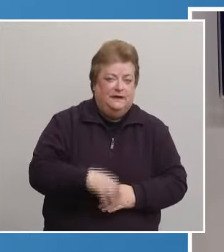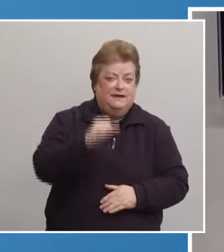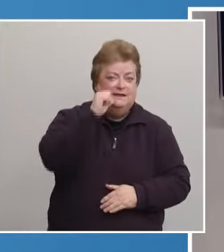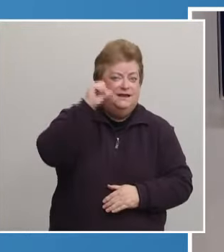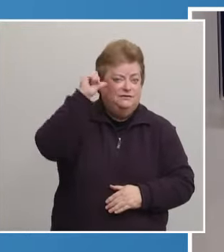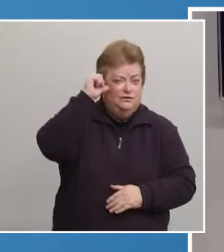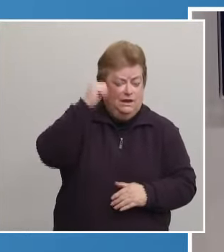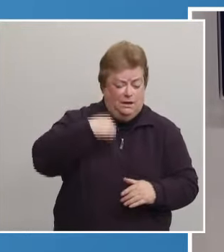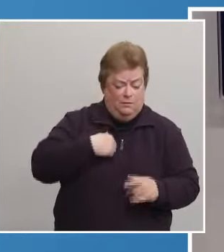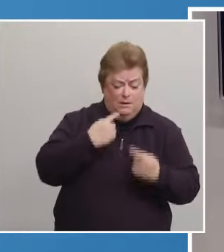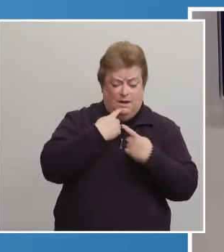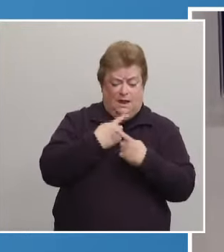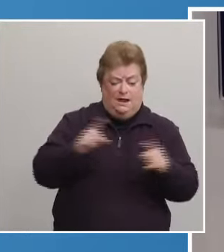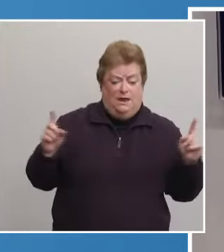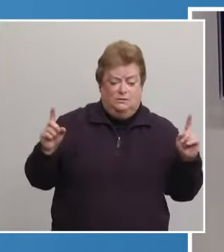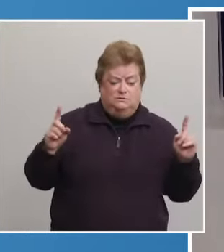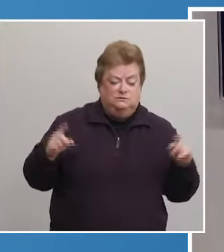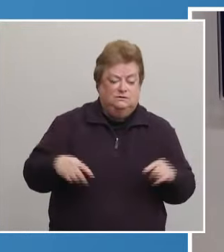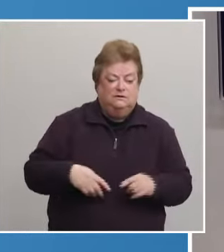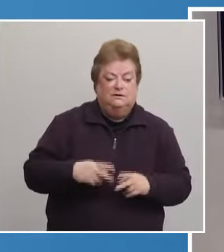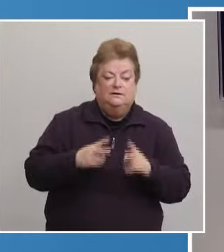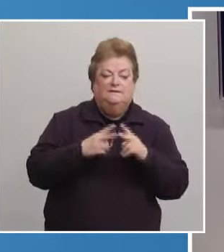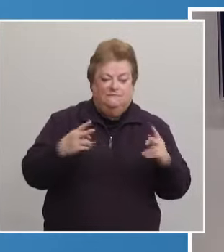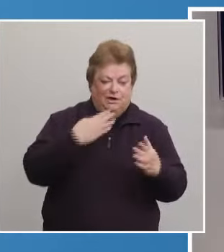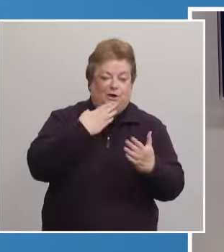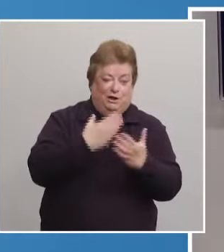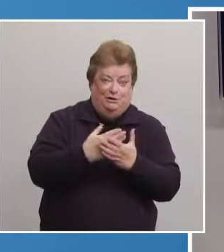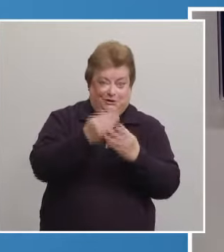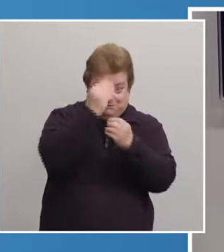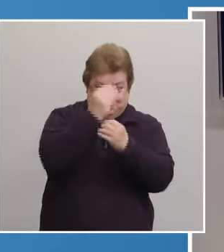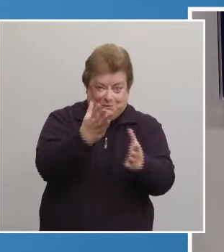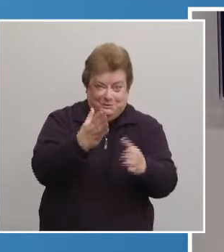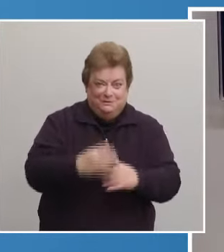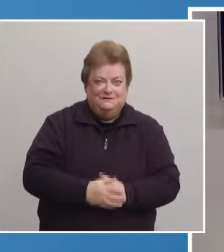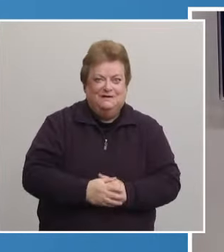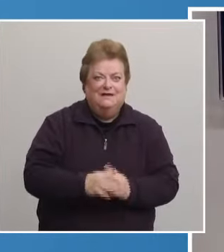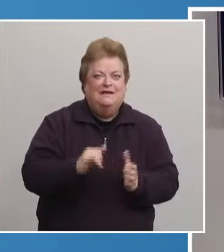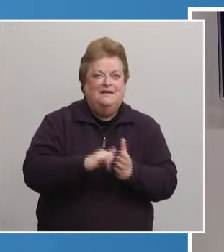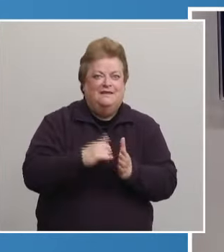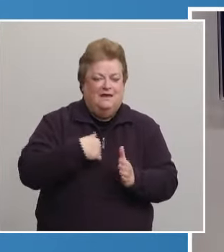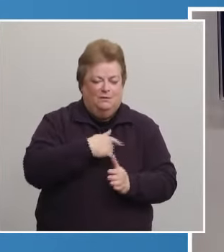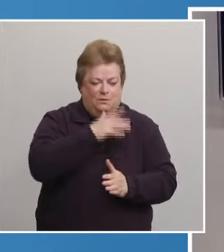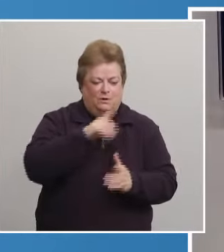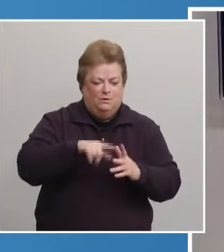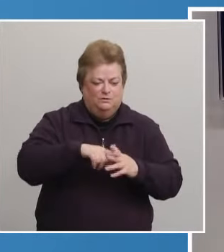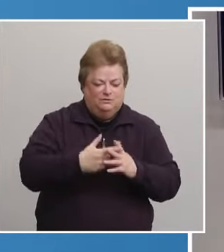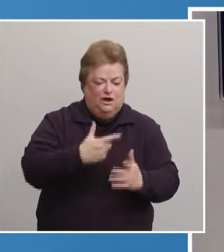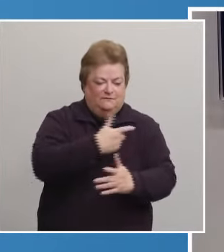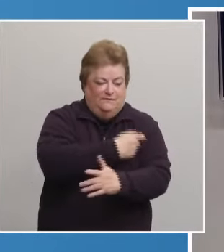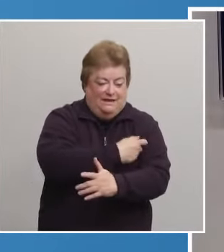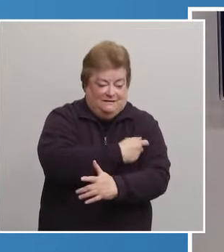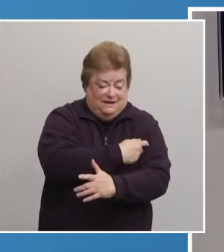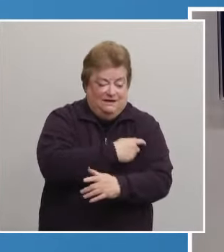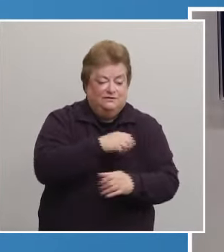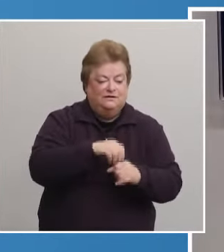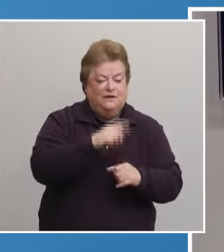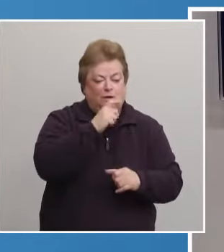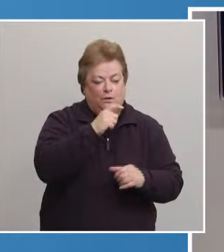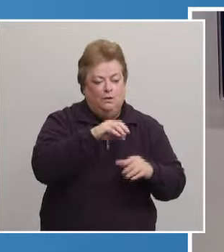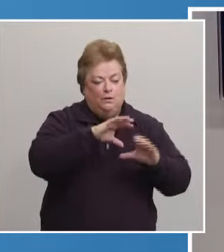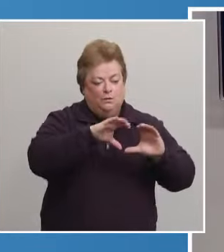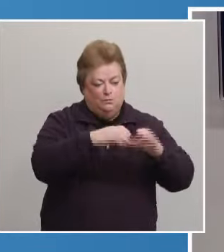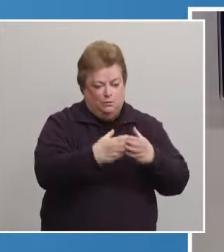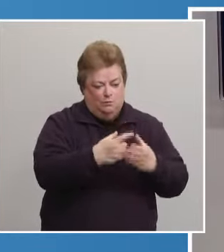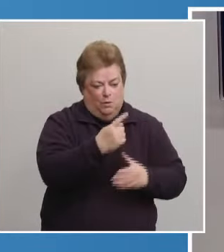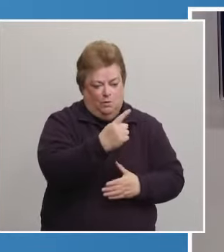Yesterday, we announced that very good news, that we will start vaccinations for some people in Phase 1B this week.